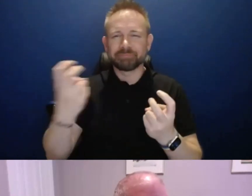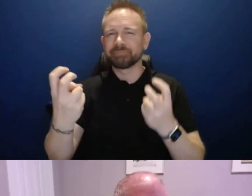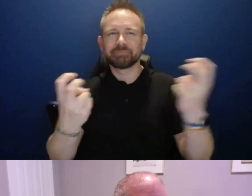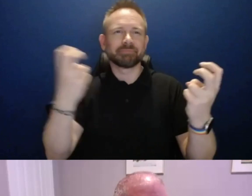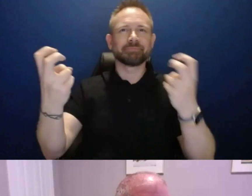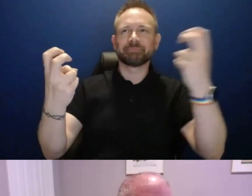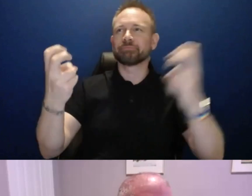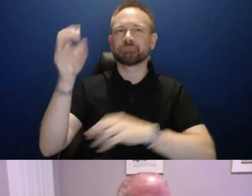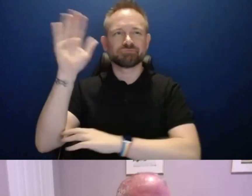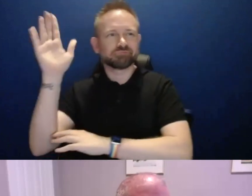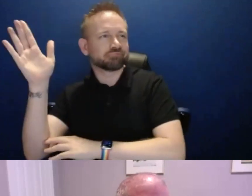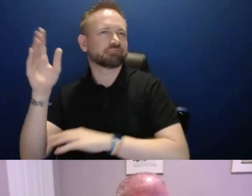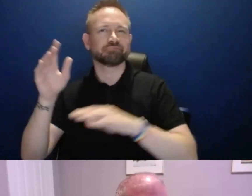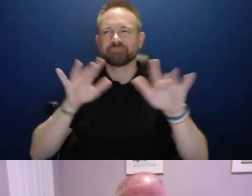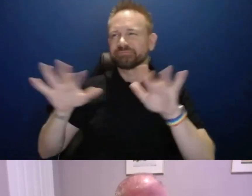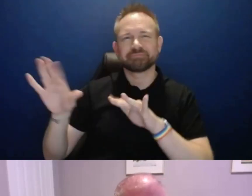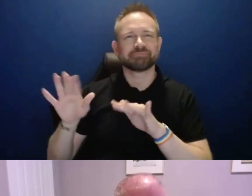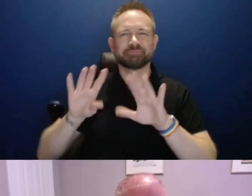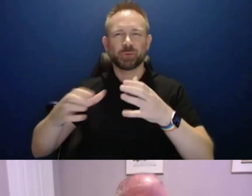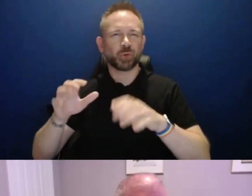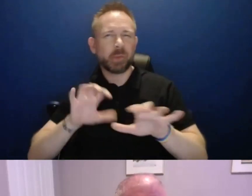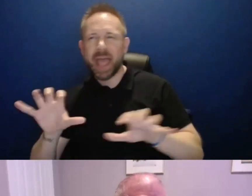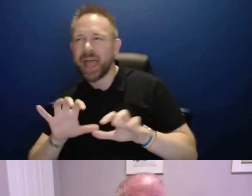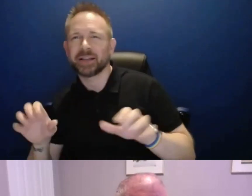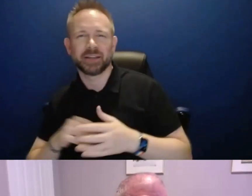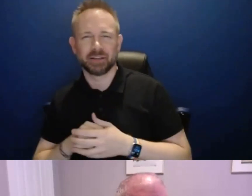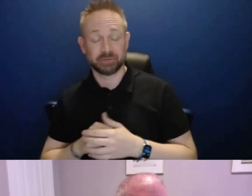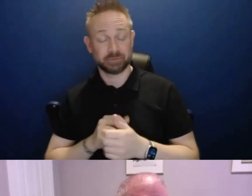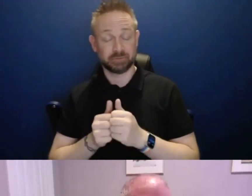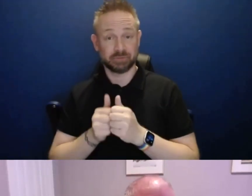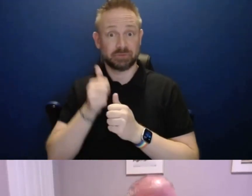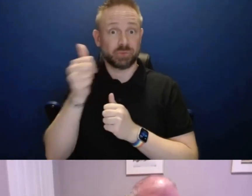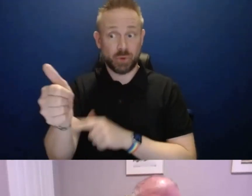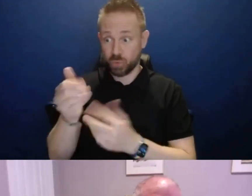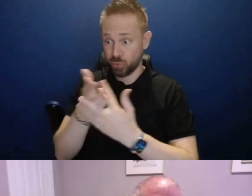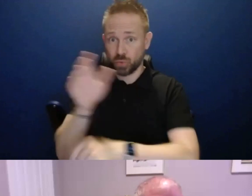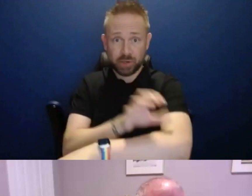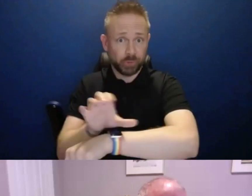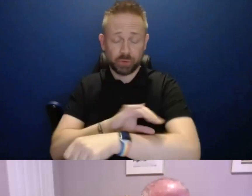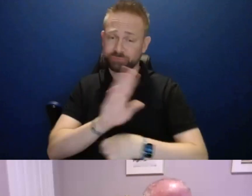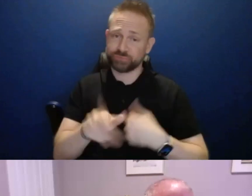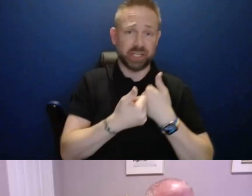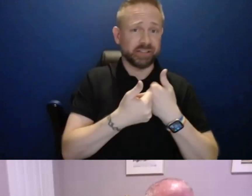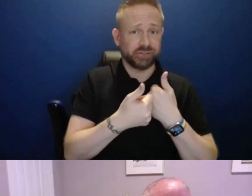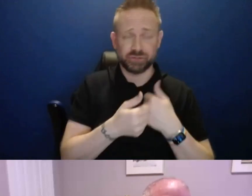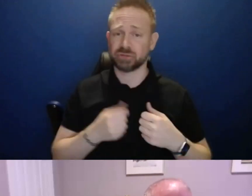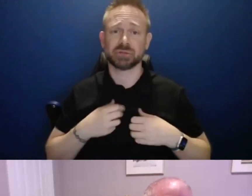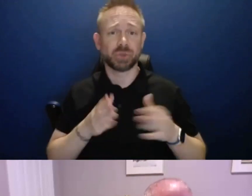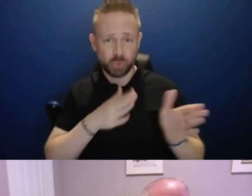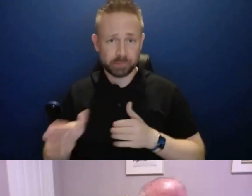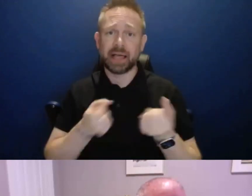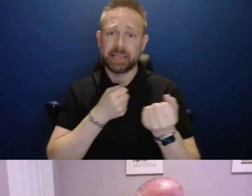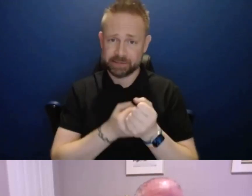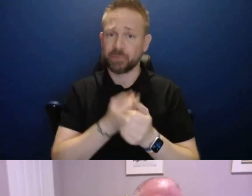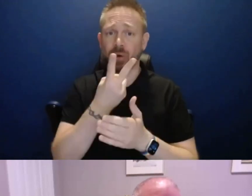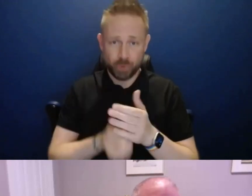some, you know, pitching some group activities. It's really, really difficult in remote delivery. So, so to your question, yes, yes, and